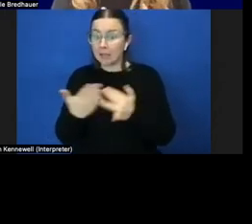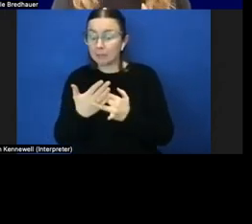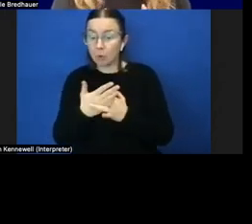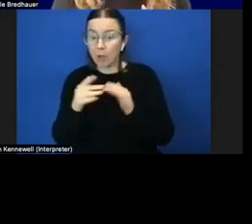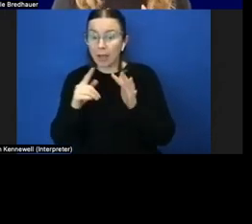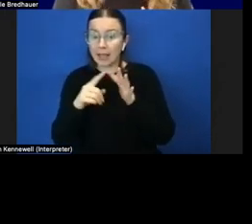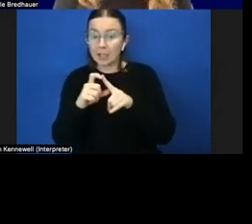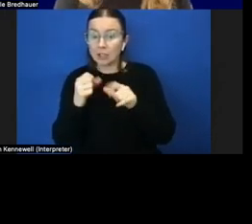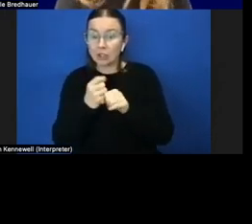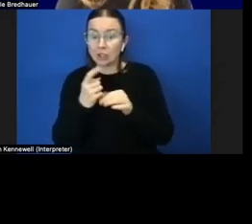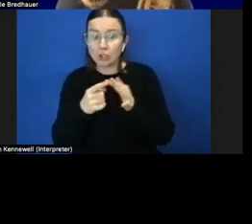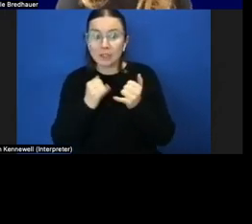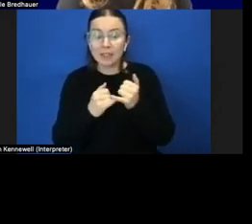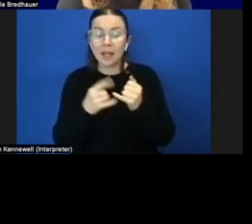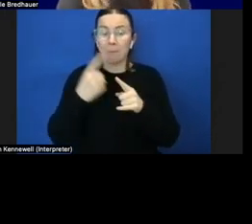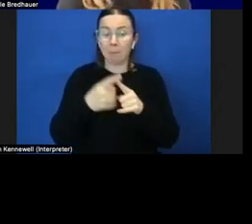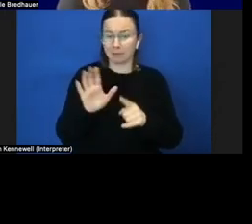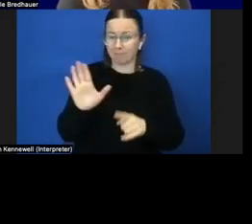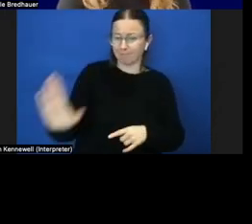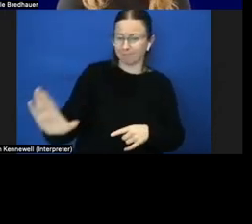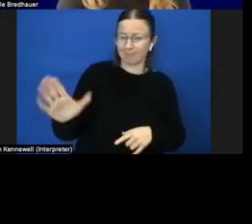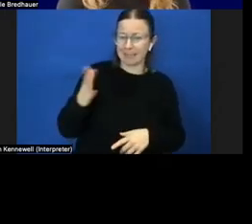interest and motivation